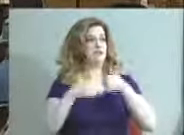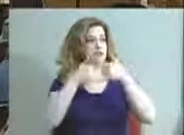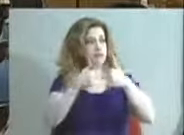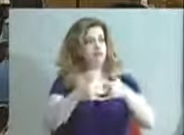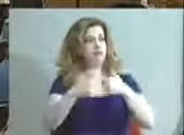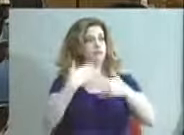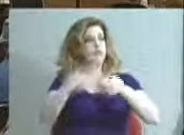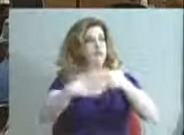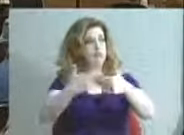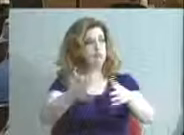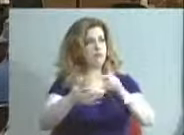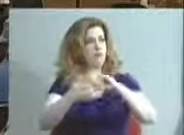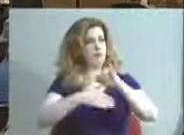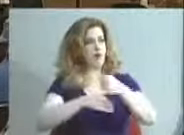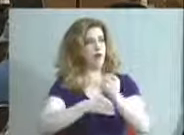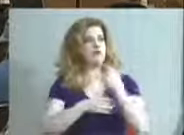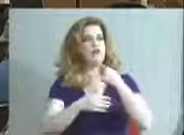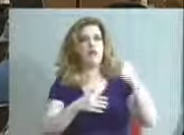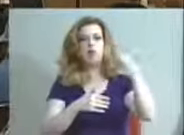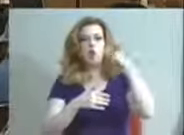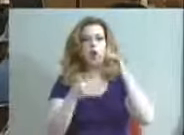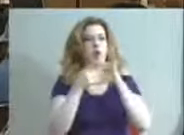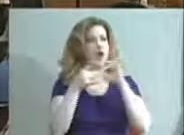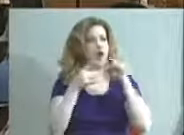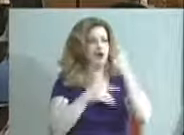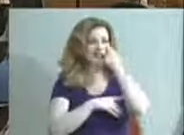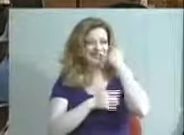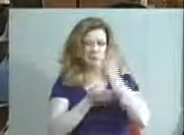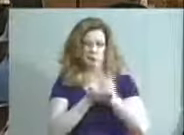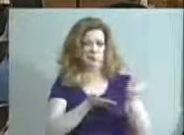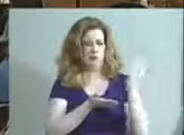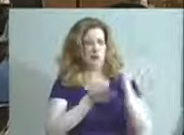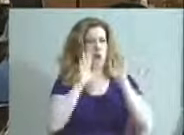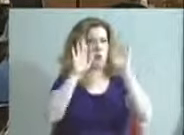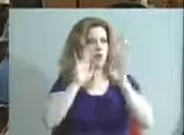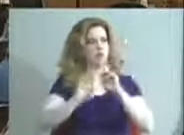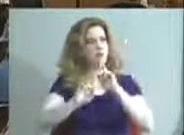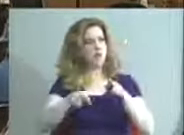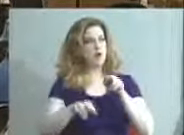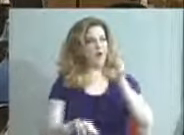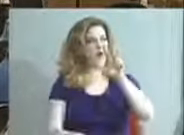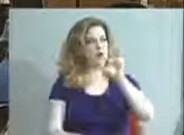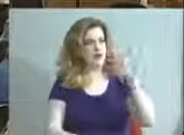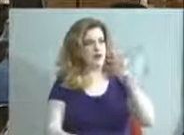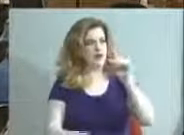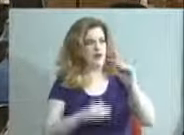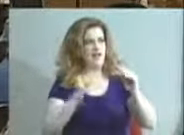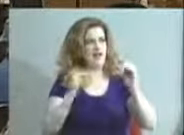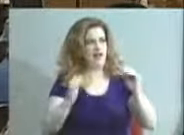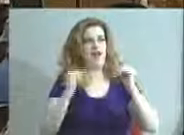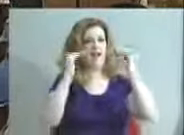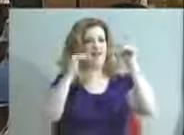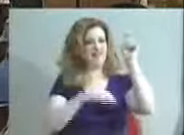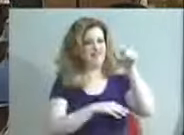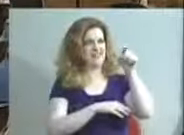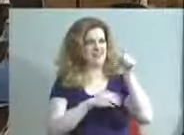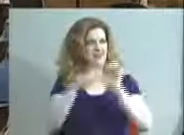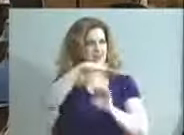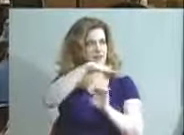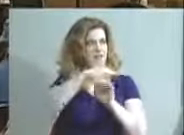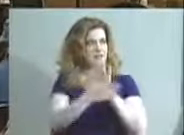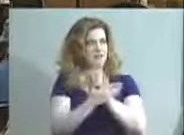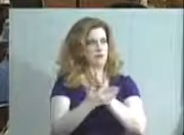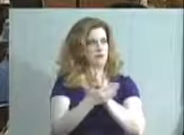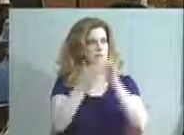board heard an absolutely wonderful report on the work that they're doing with 39 of our highest need elementary schools